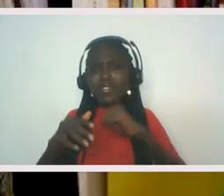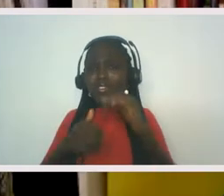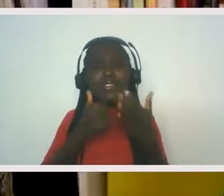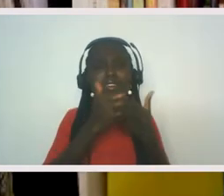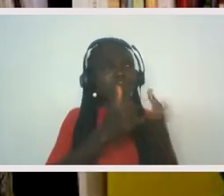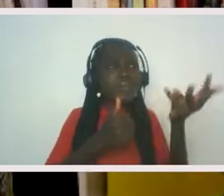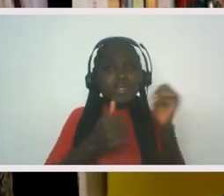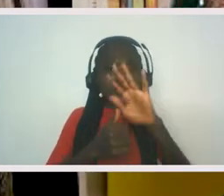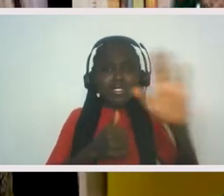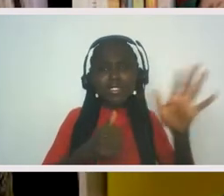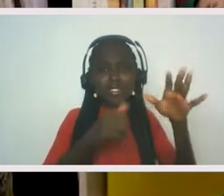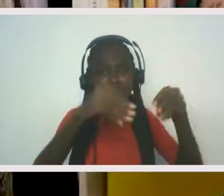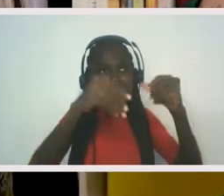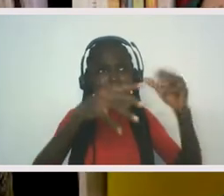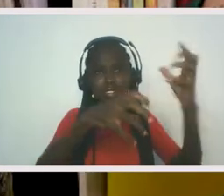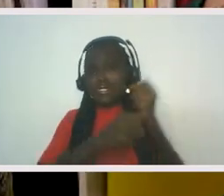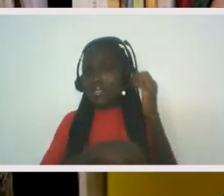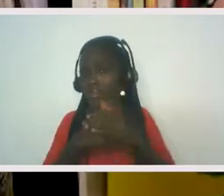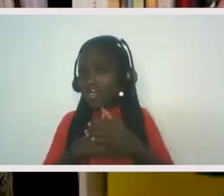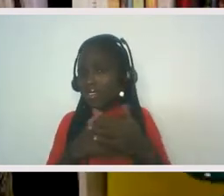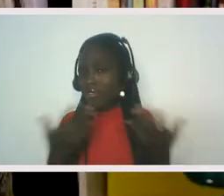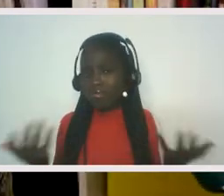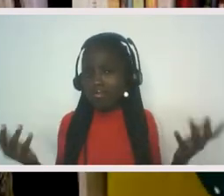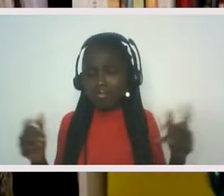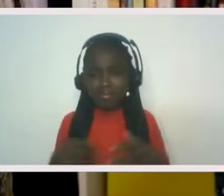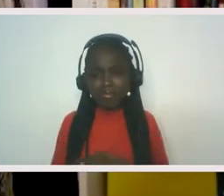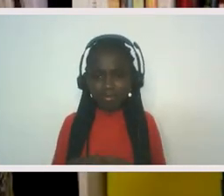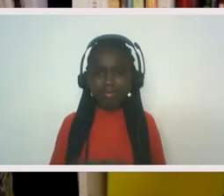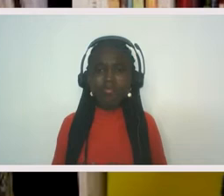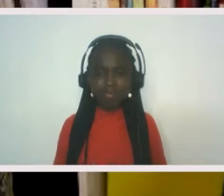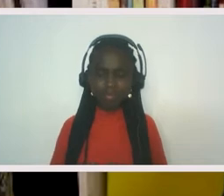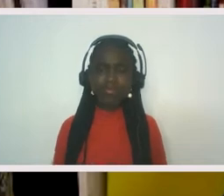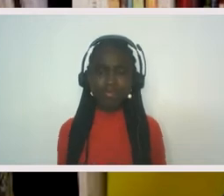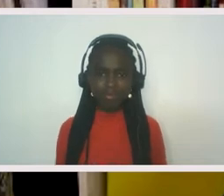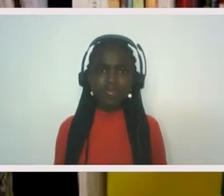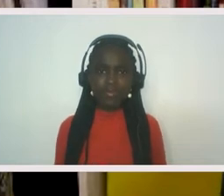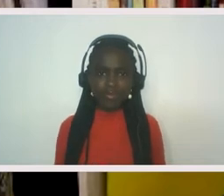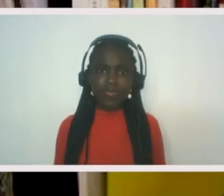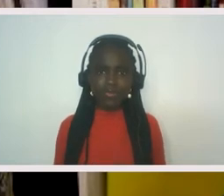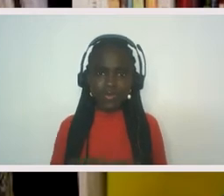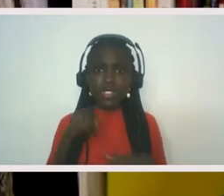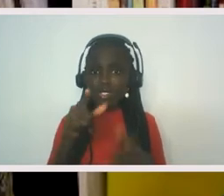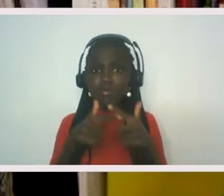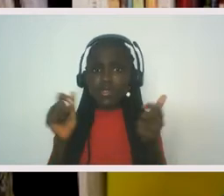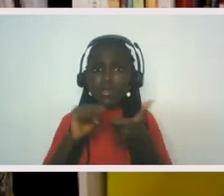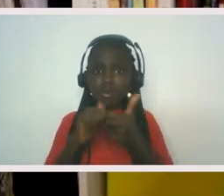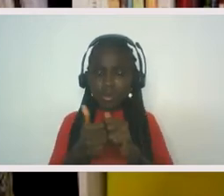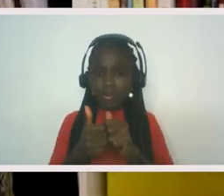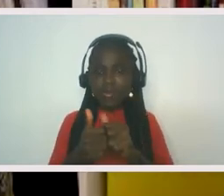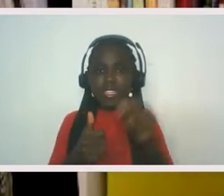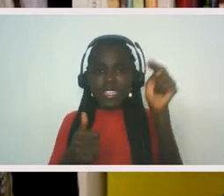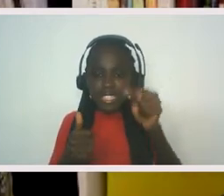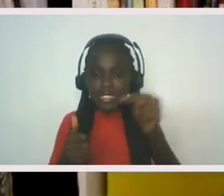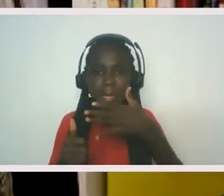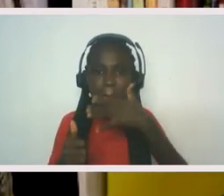embodiment and the substance of that critical analysis is not there, we're missing huge aspects of it. And so for